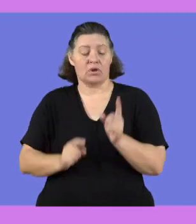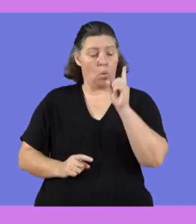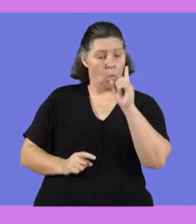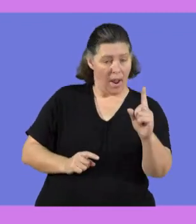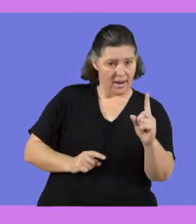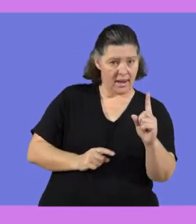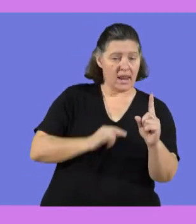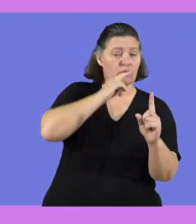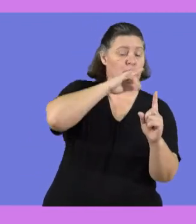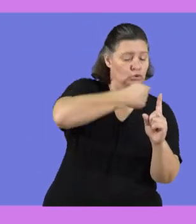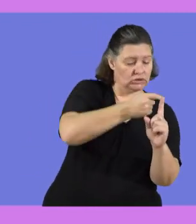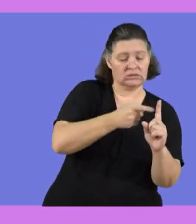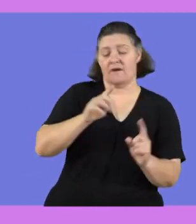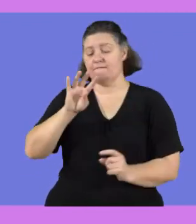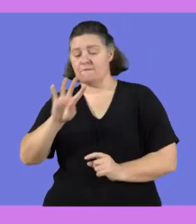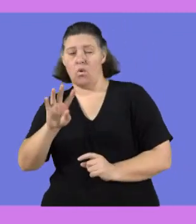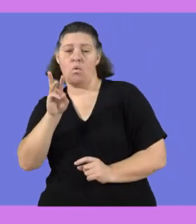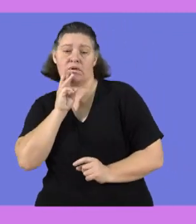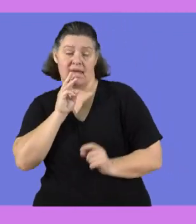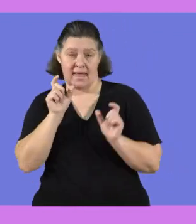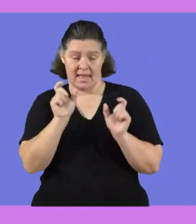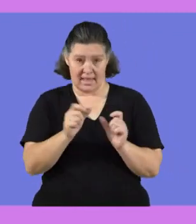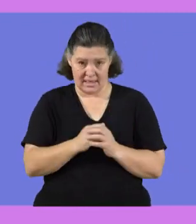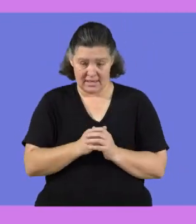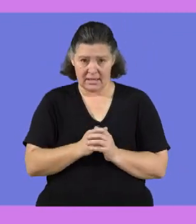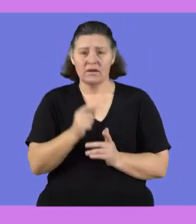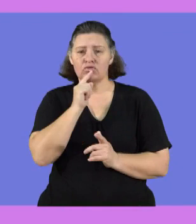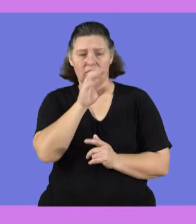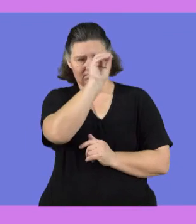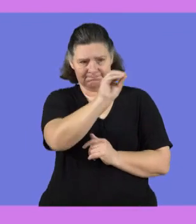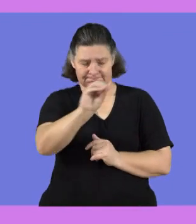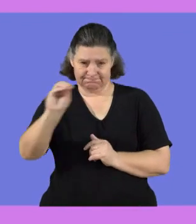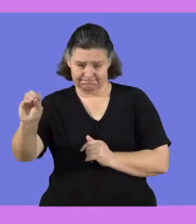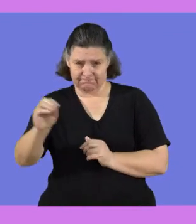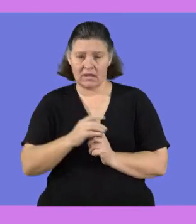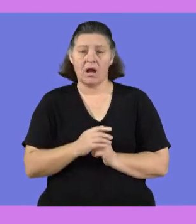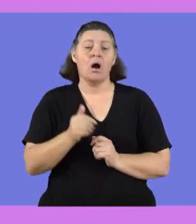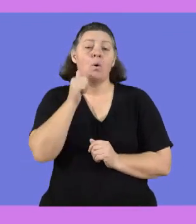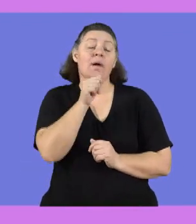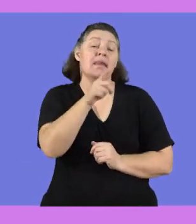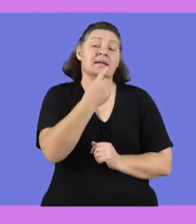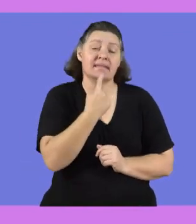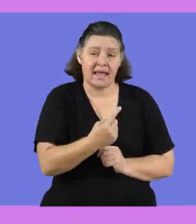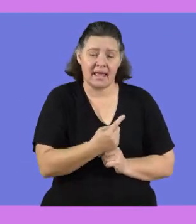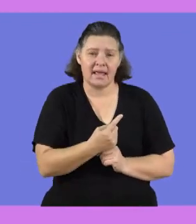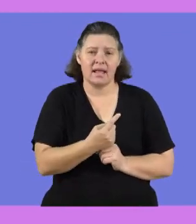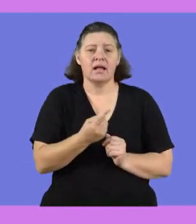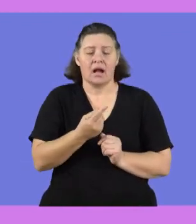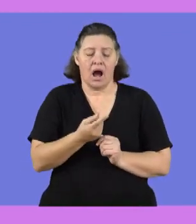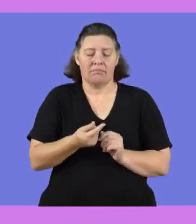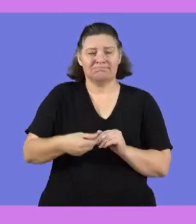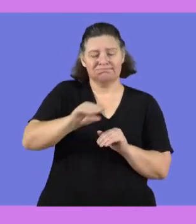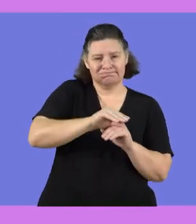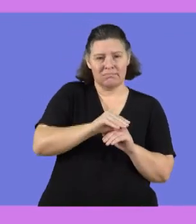1 is to 4. Use the information to complete the table. And remember, when we